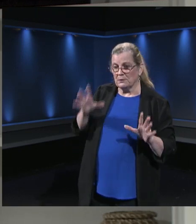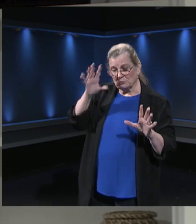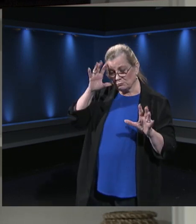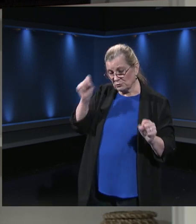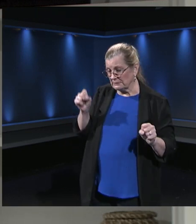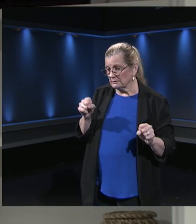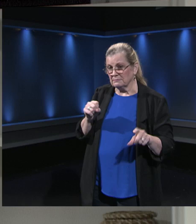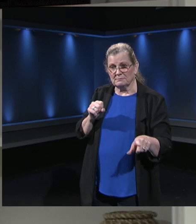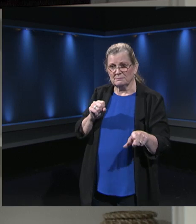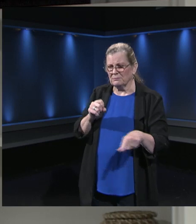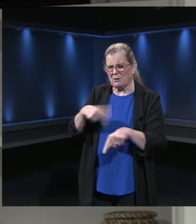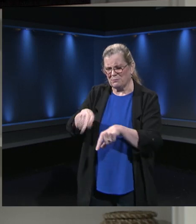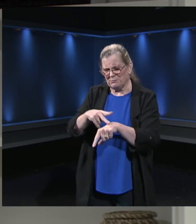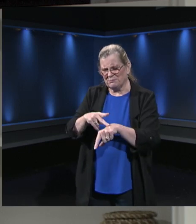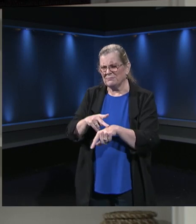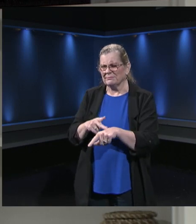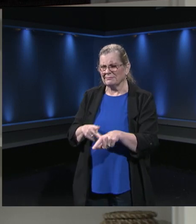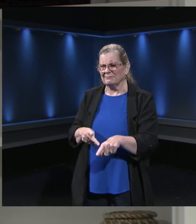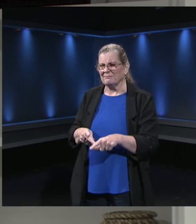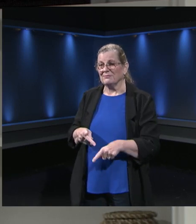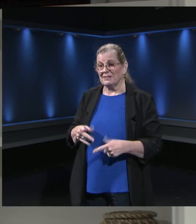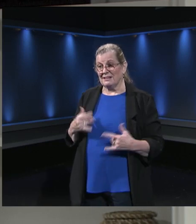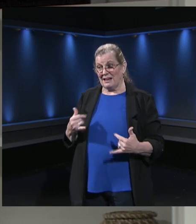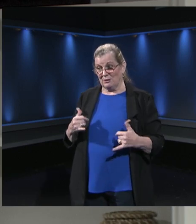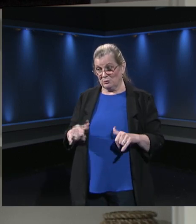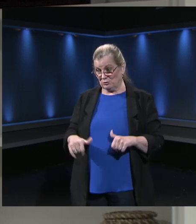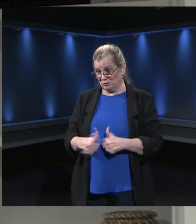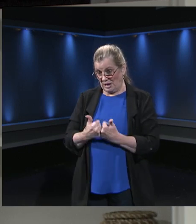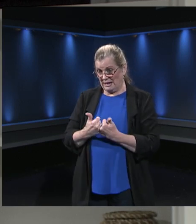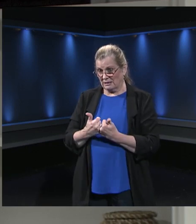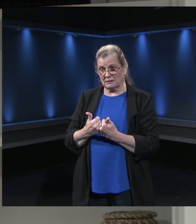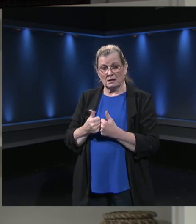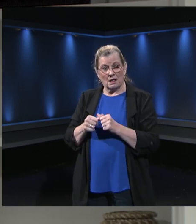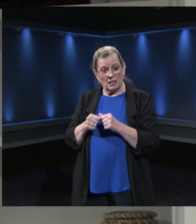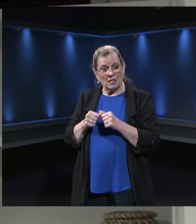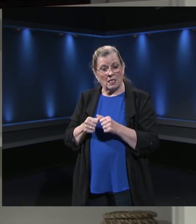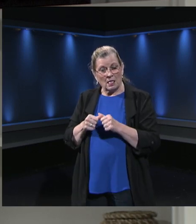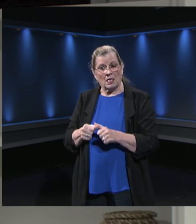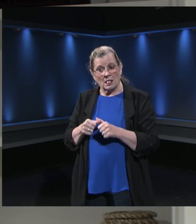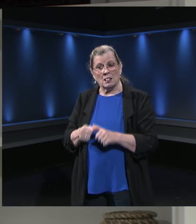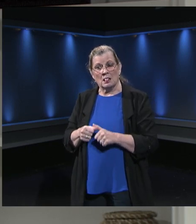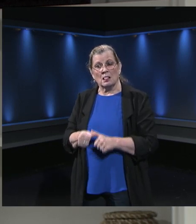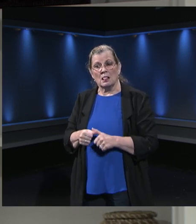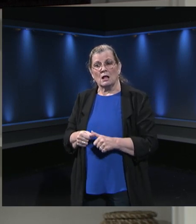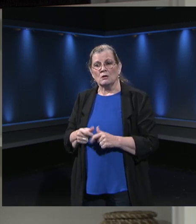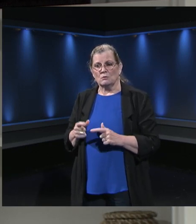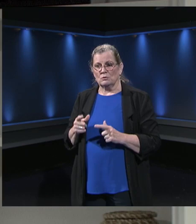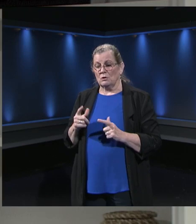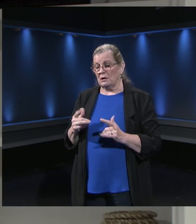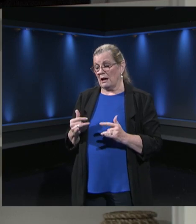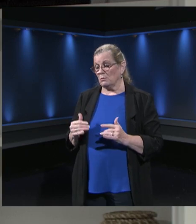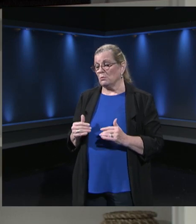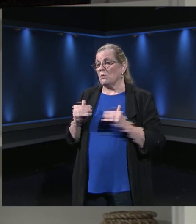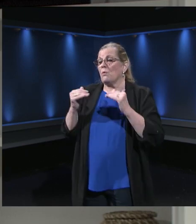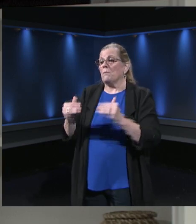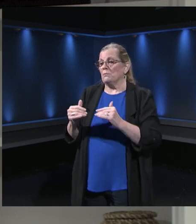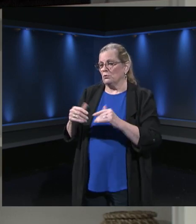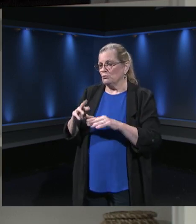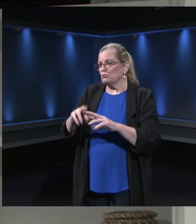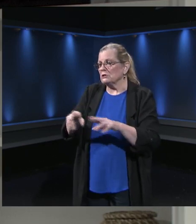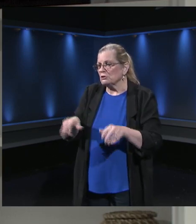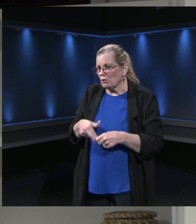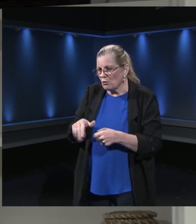a challenge that just seems to still be there, then reach out to the region office and they will work to